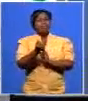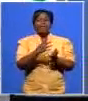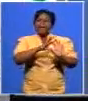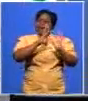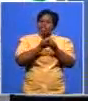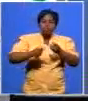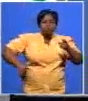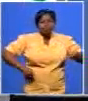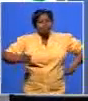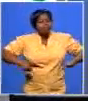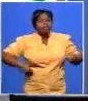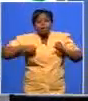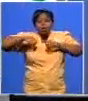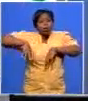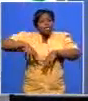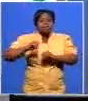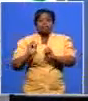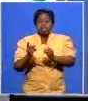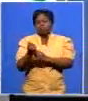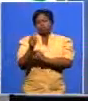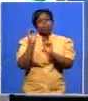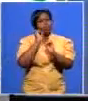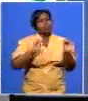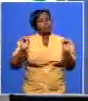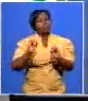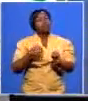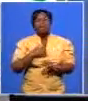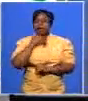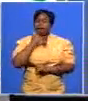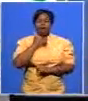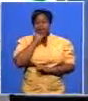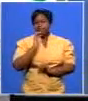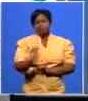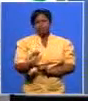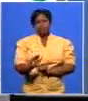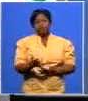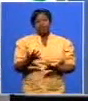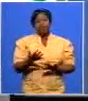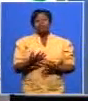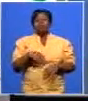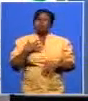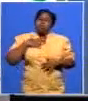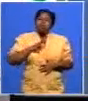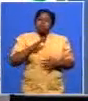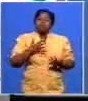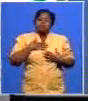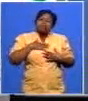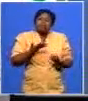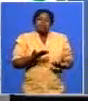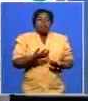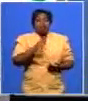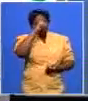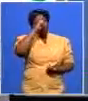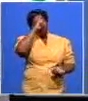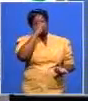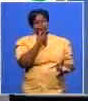properly we wasted nothing i am very pleased with that we would have loved to have won nelson mandela in the last